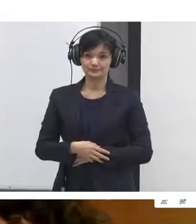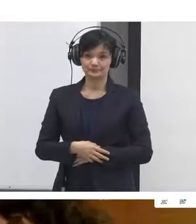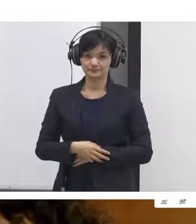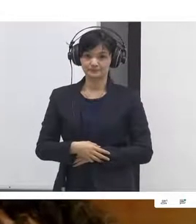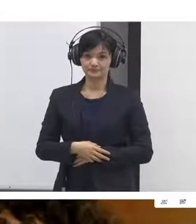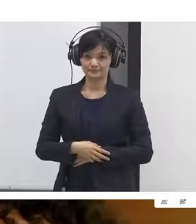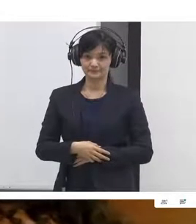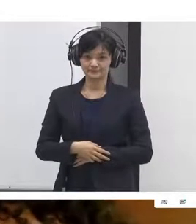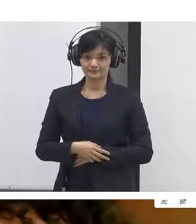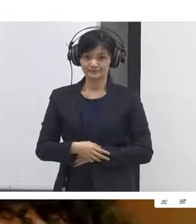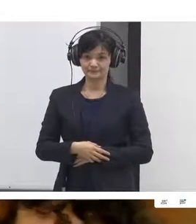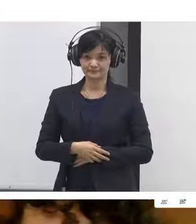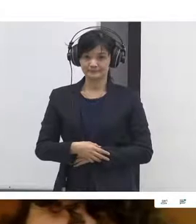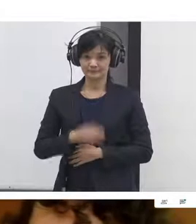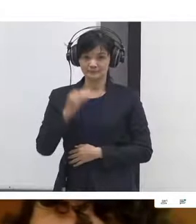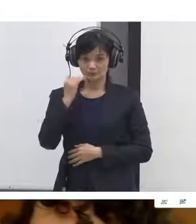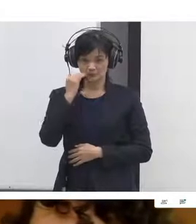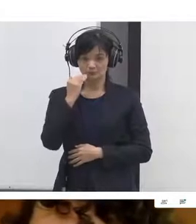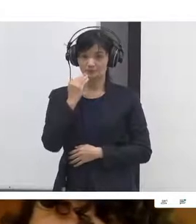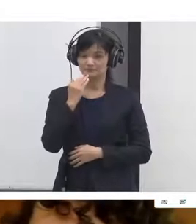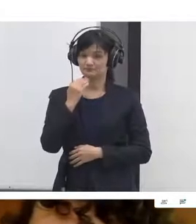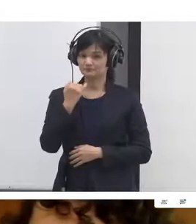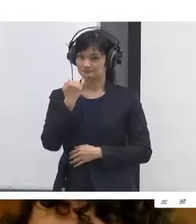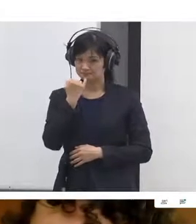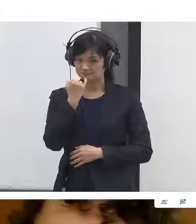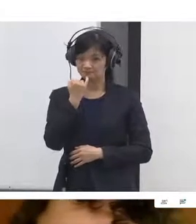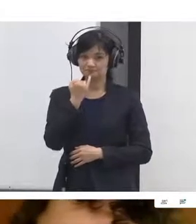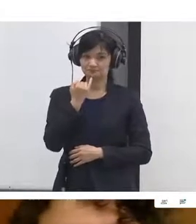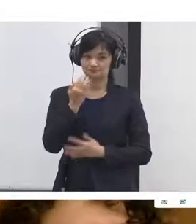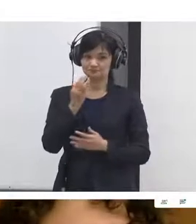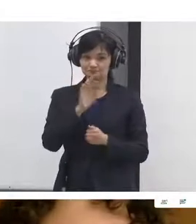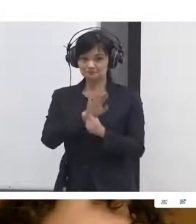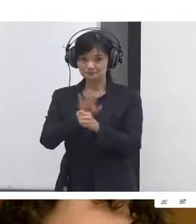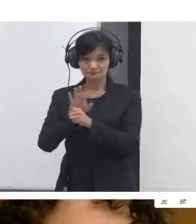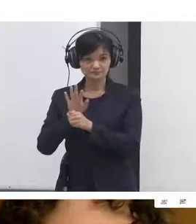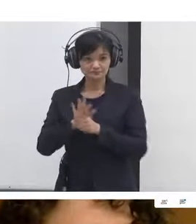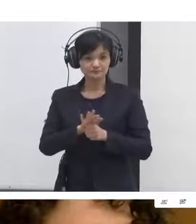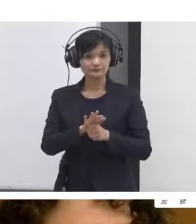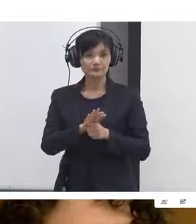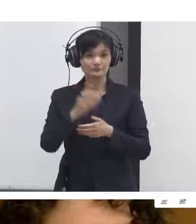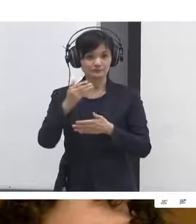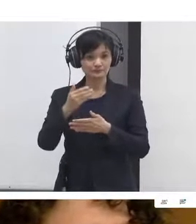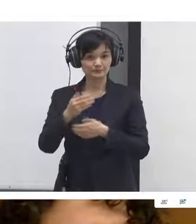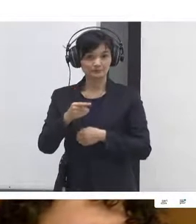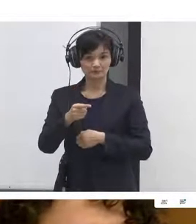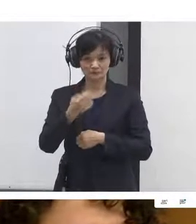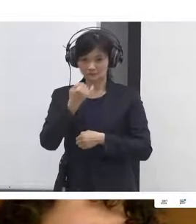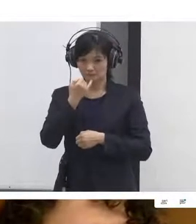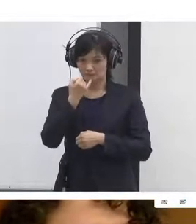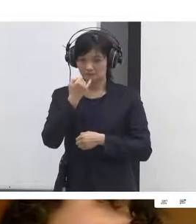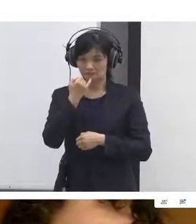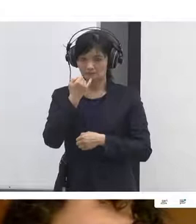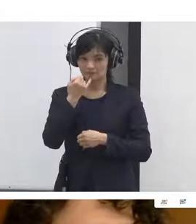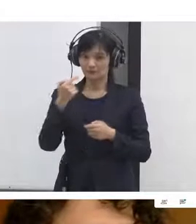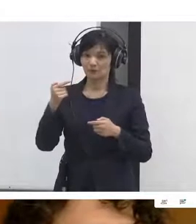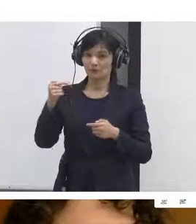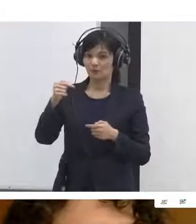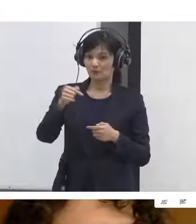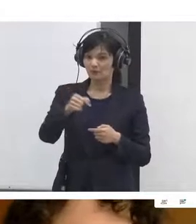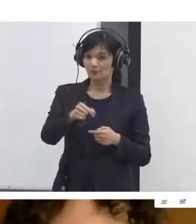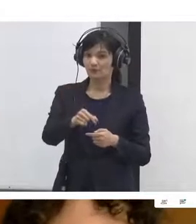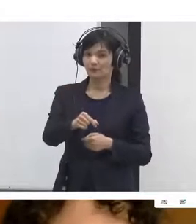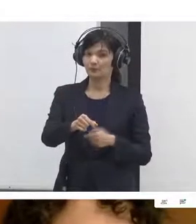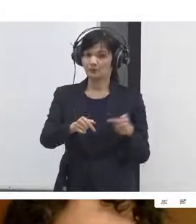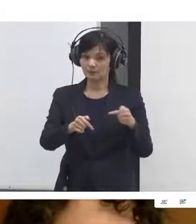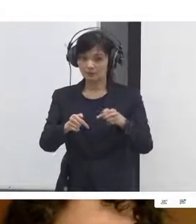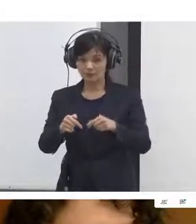put down our polarization and find the surprising things that we have in common that